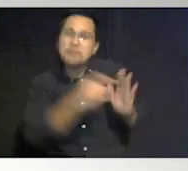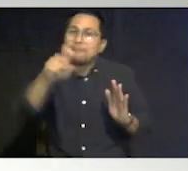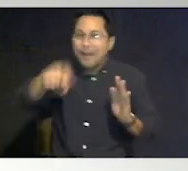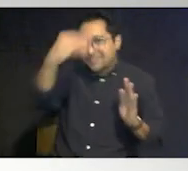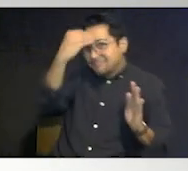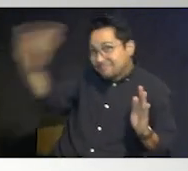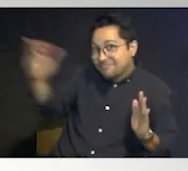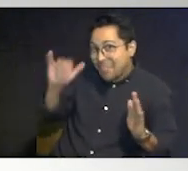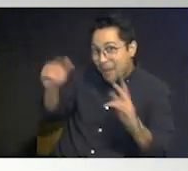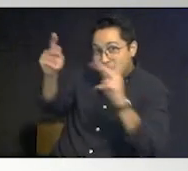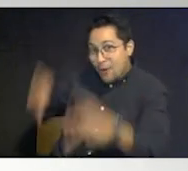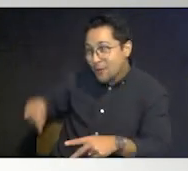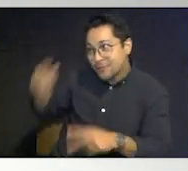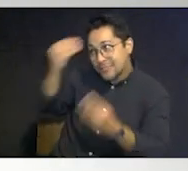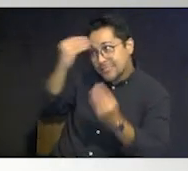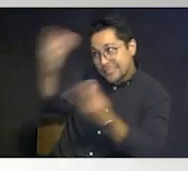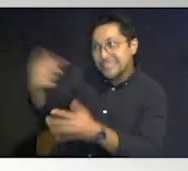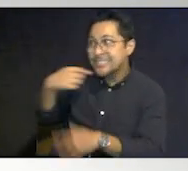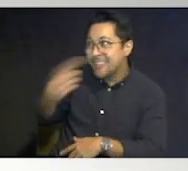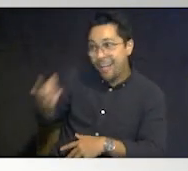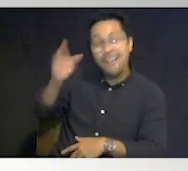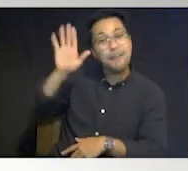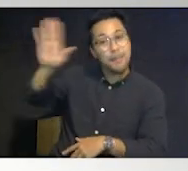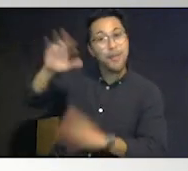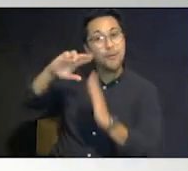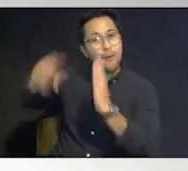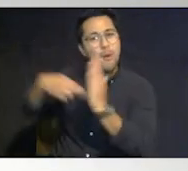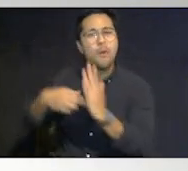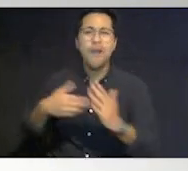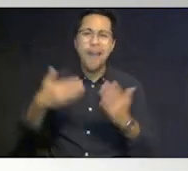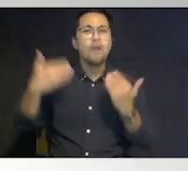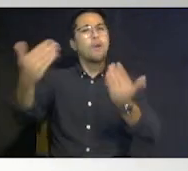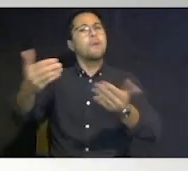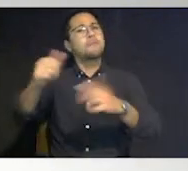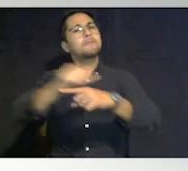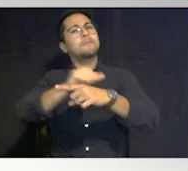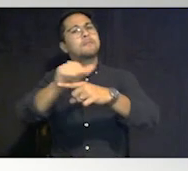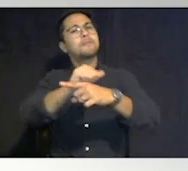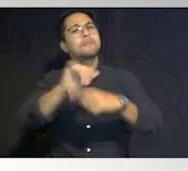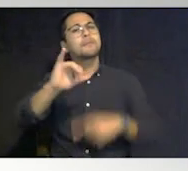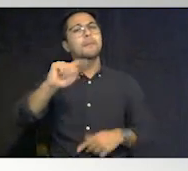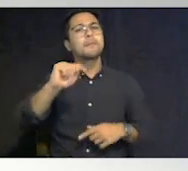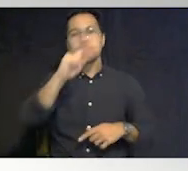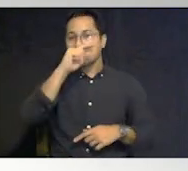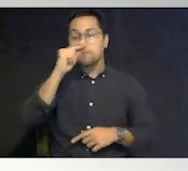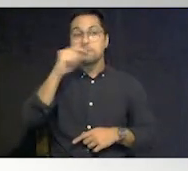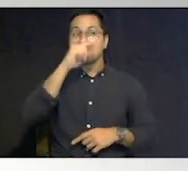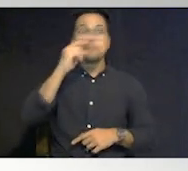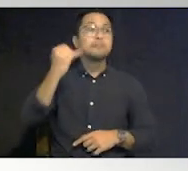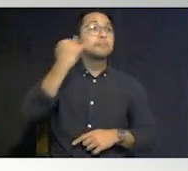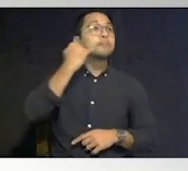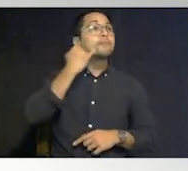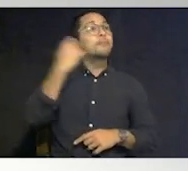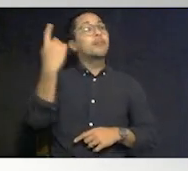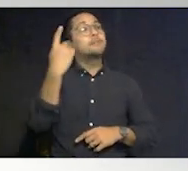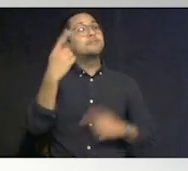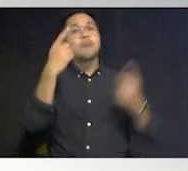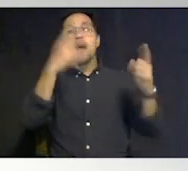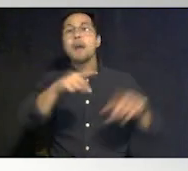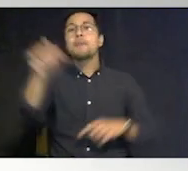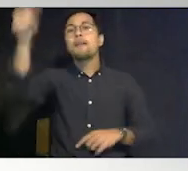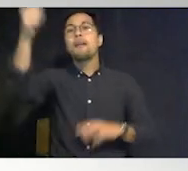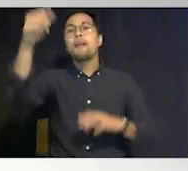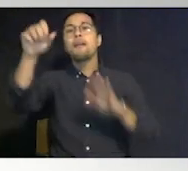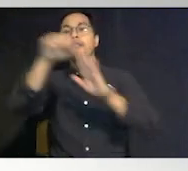role and make sure you communicate that um and practice it sometimes if you think about if something happens in another state